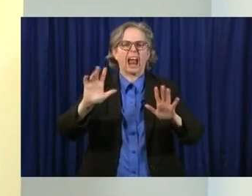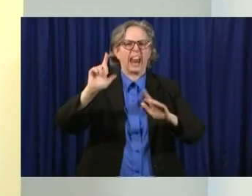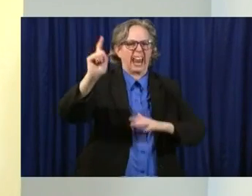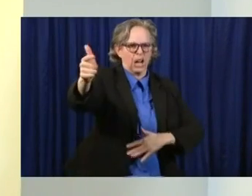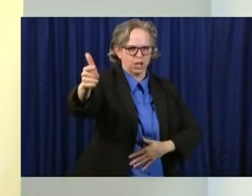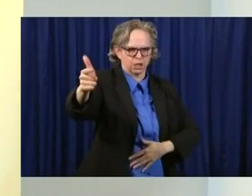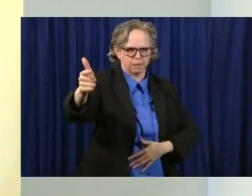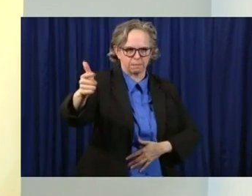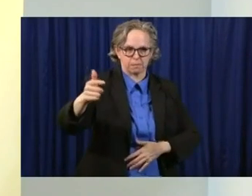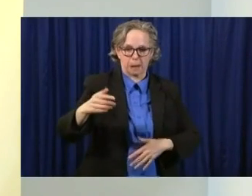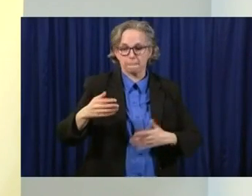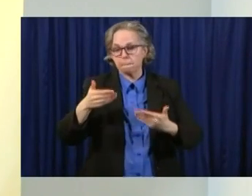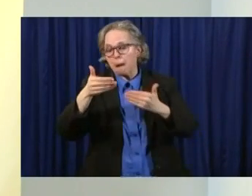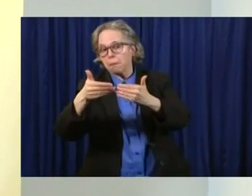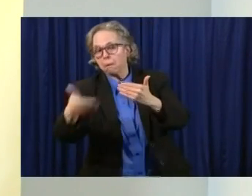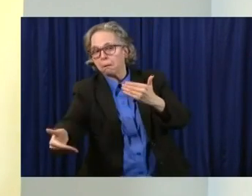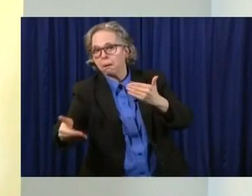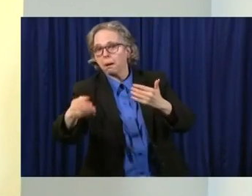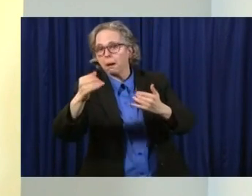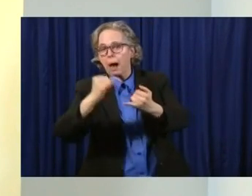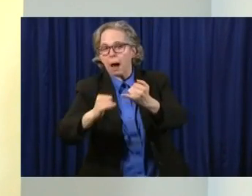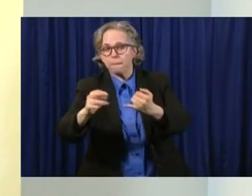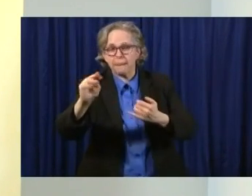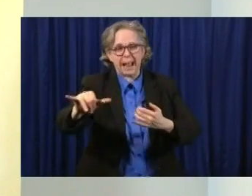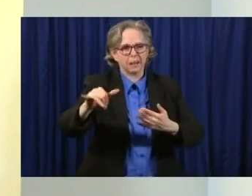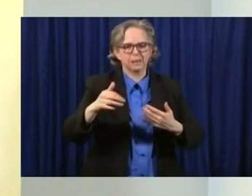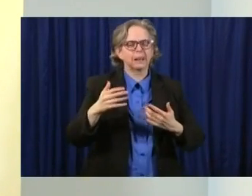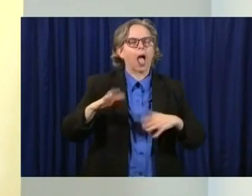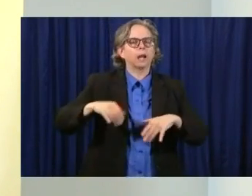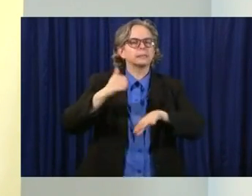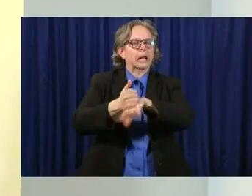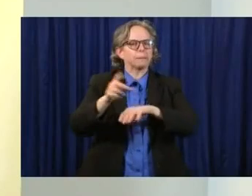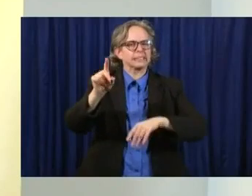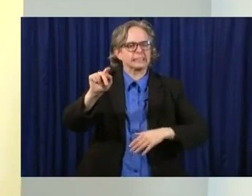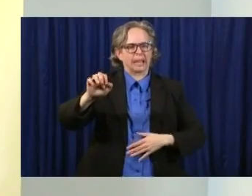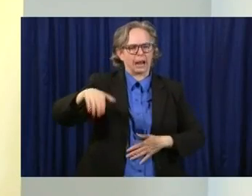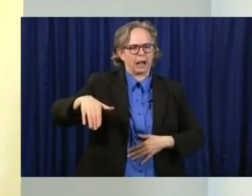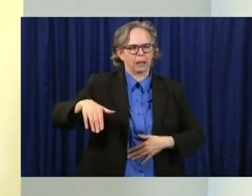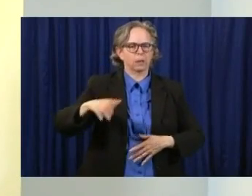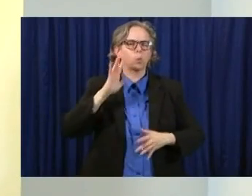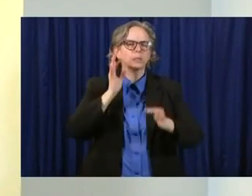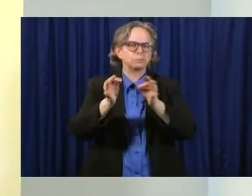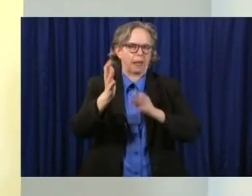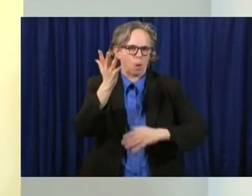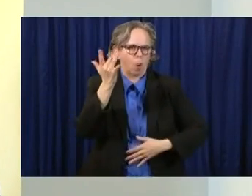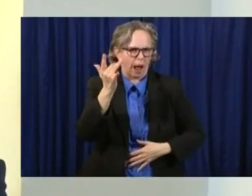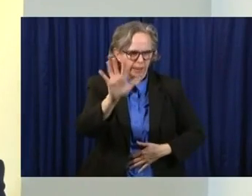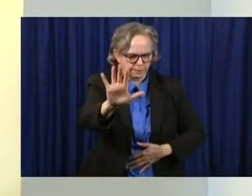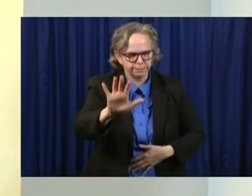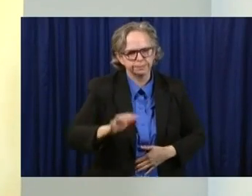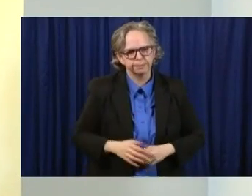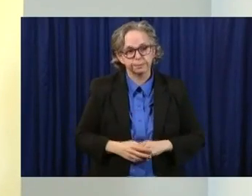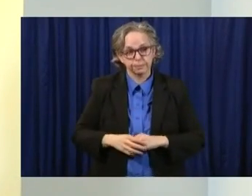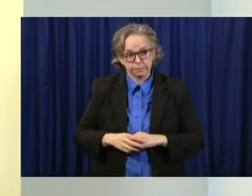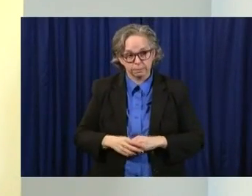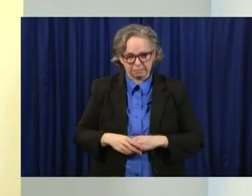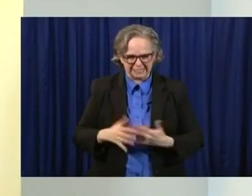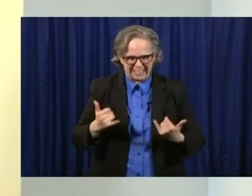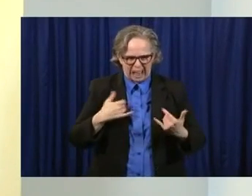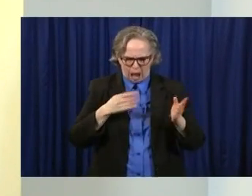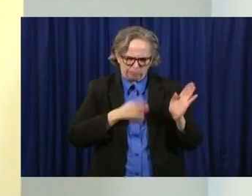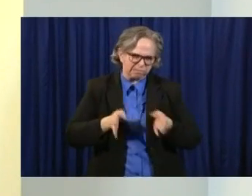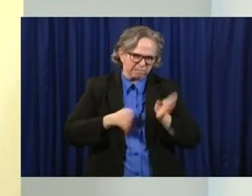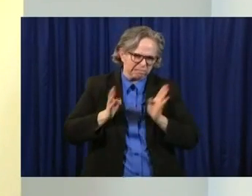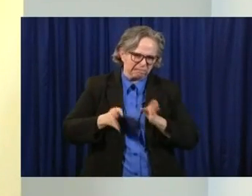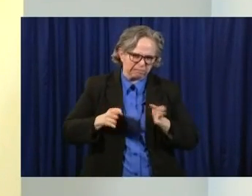There's no fixed date yet, and I'll explain why that is. They're currently working on a plan at each